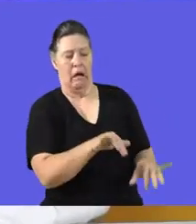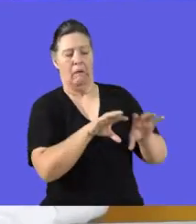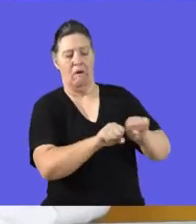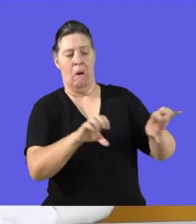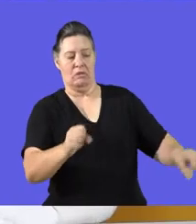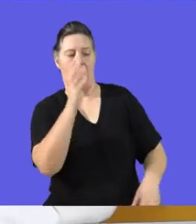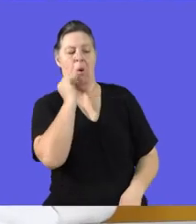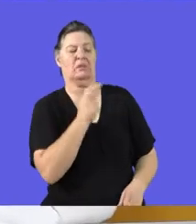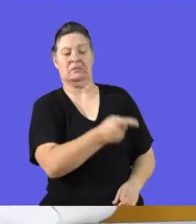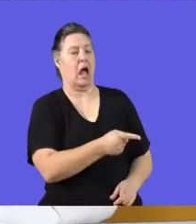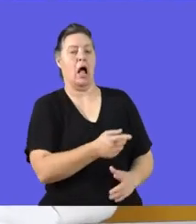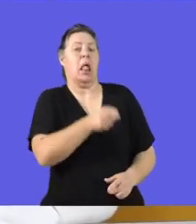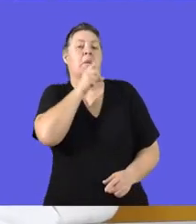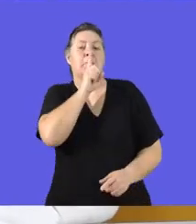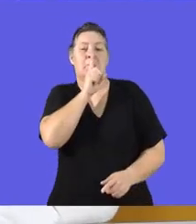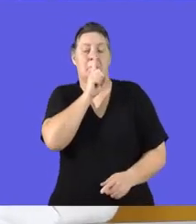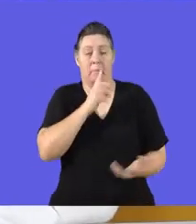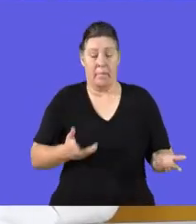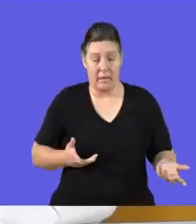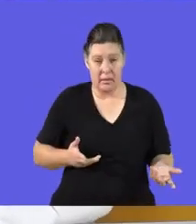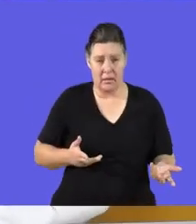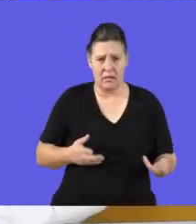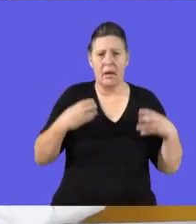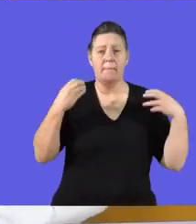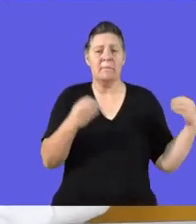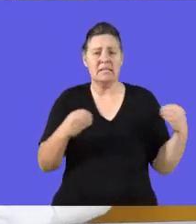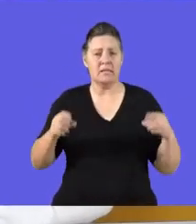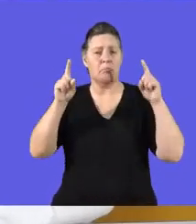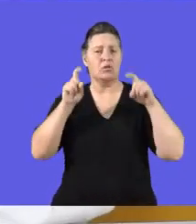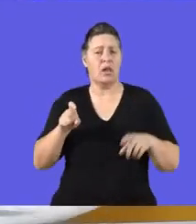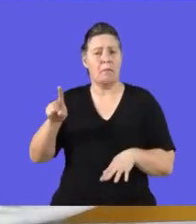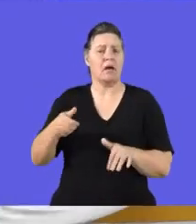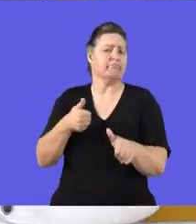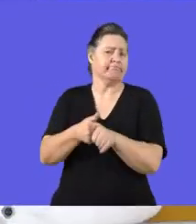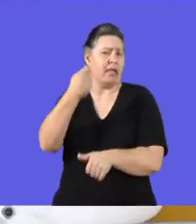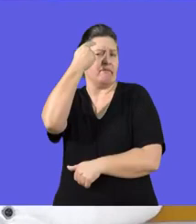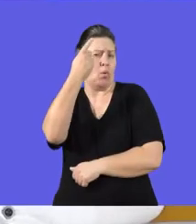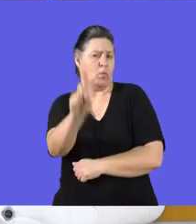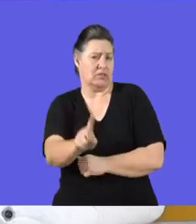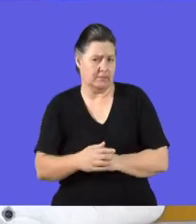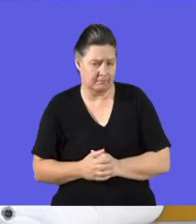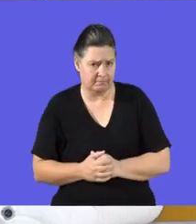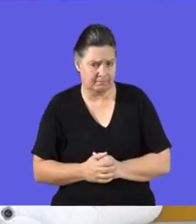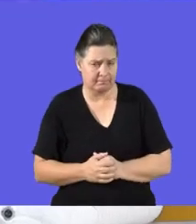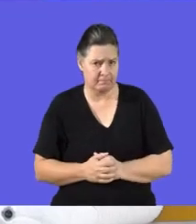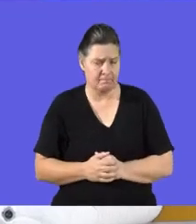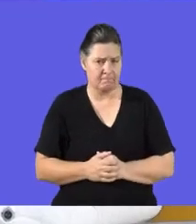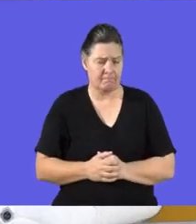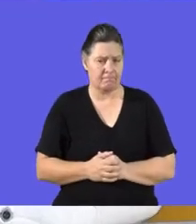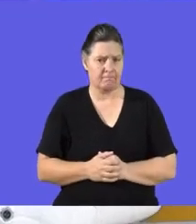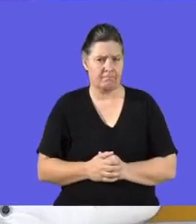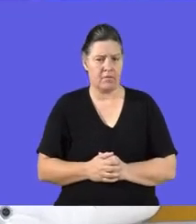honest with his customers. Which business principles must David consider, all right?